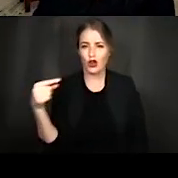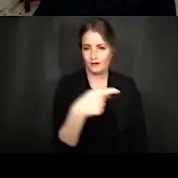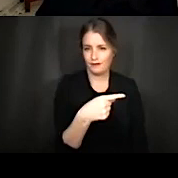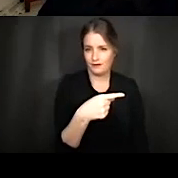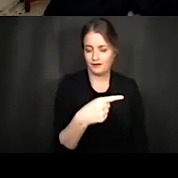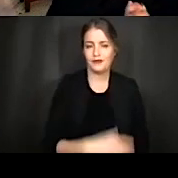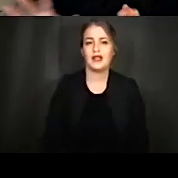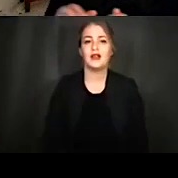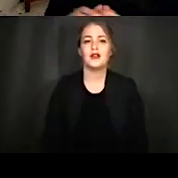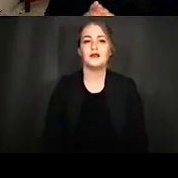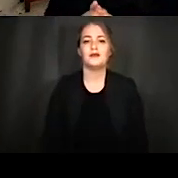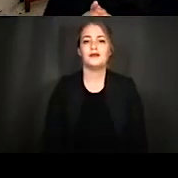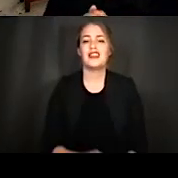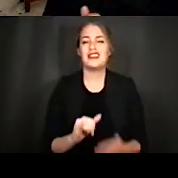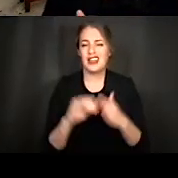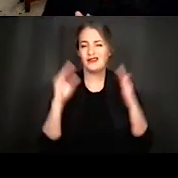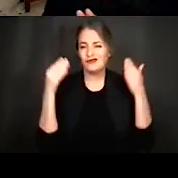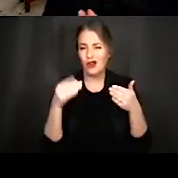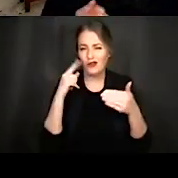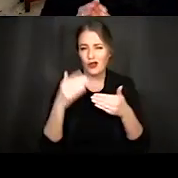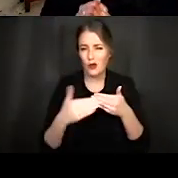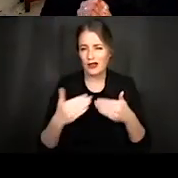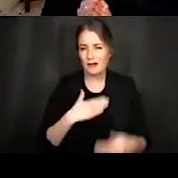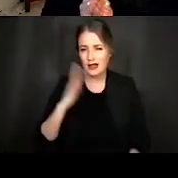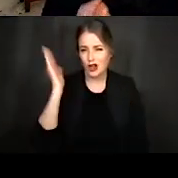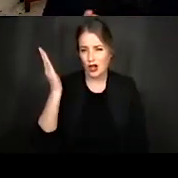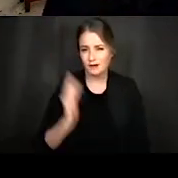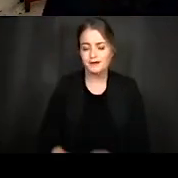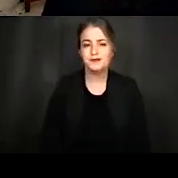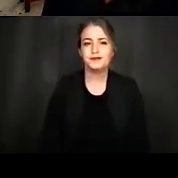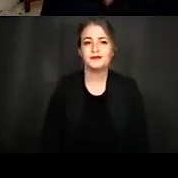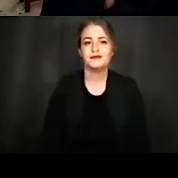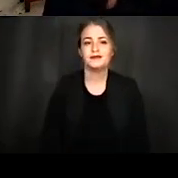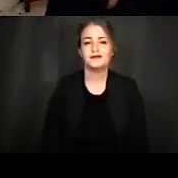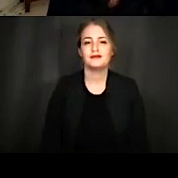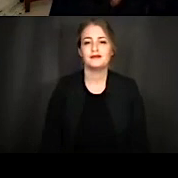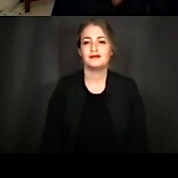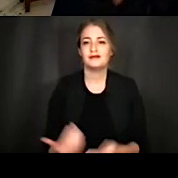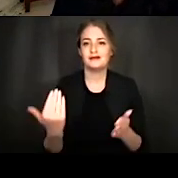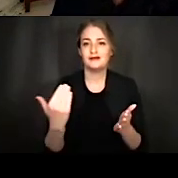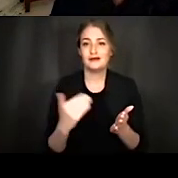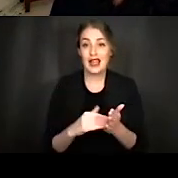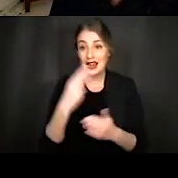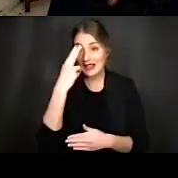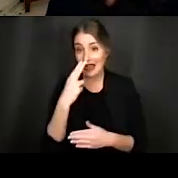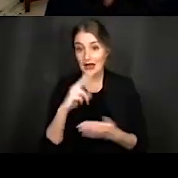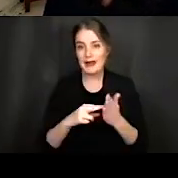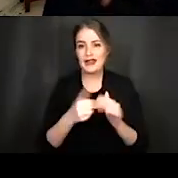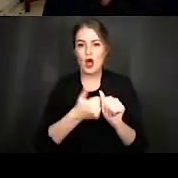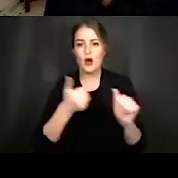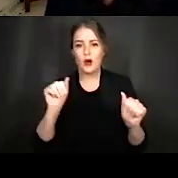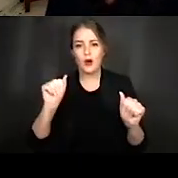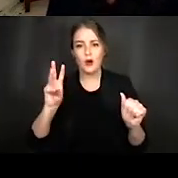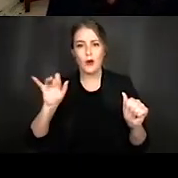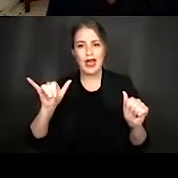are going to be the primary focus for the rest of my course. So taken, again, taken from the Latin, meaning away from, the term